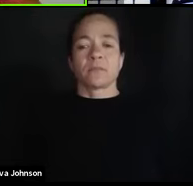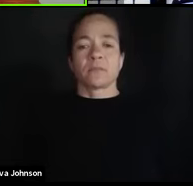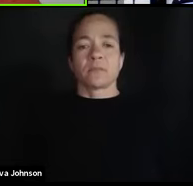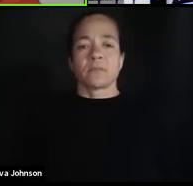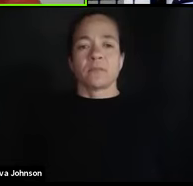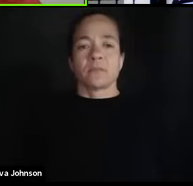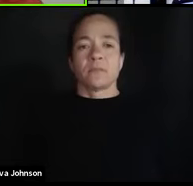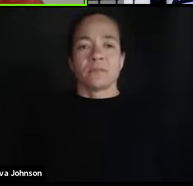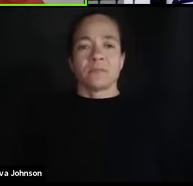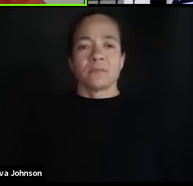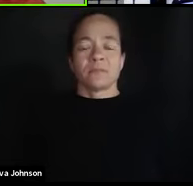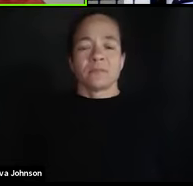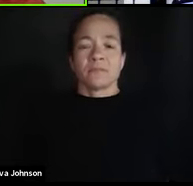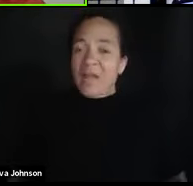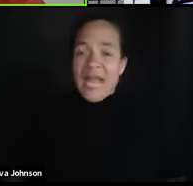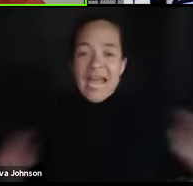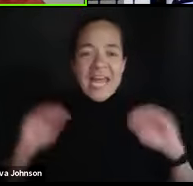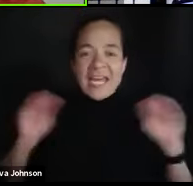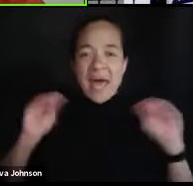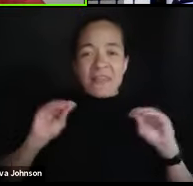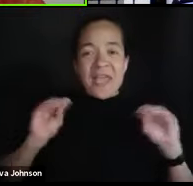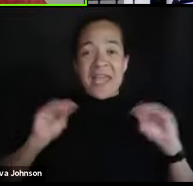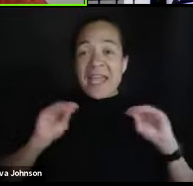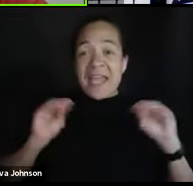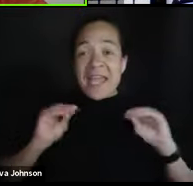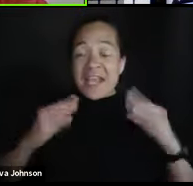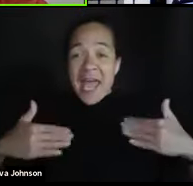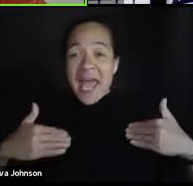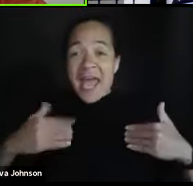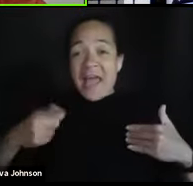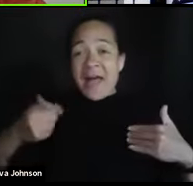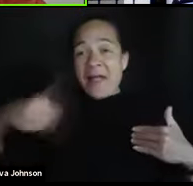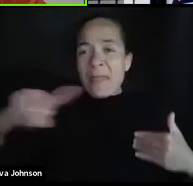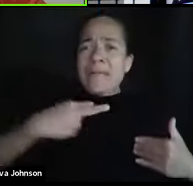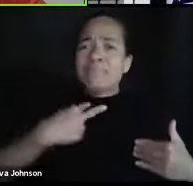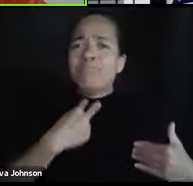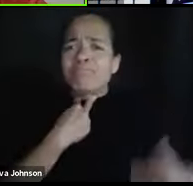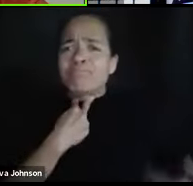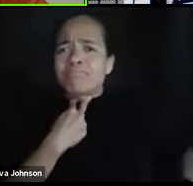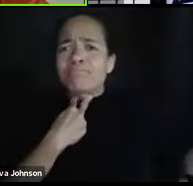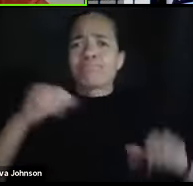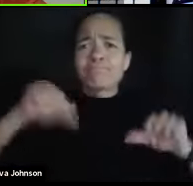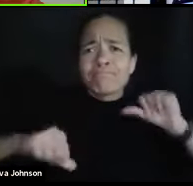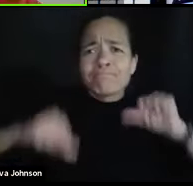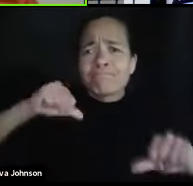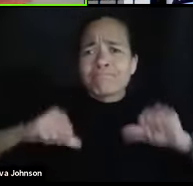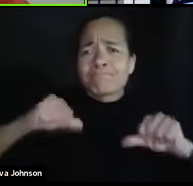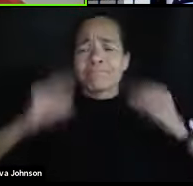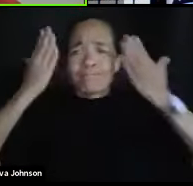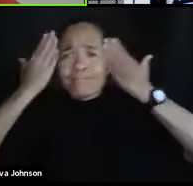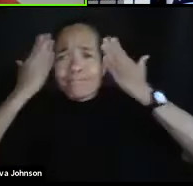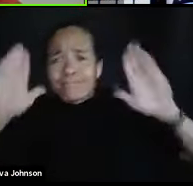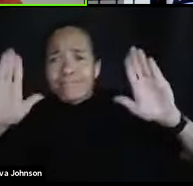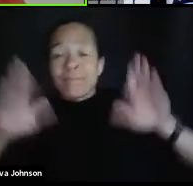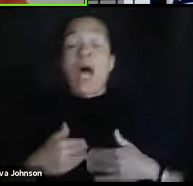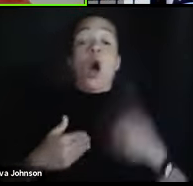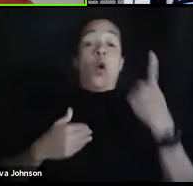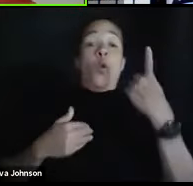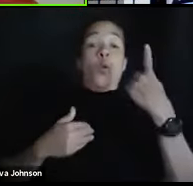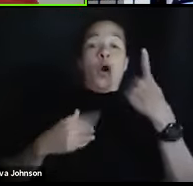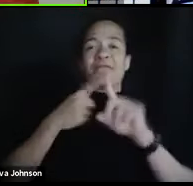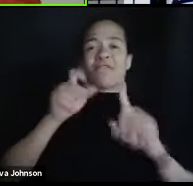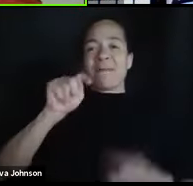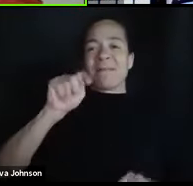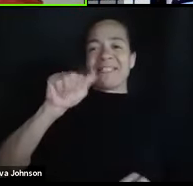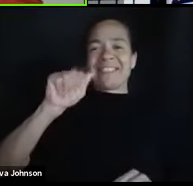Nothing's coming in yet, Dr. Ross. You've stumped everybody. You've stumped everyone. Okay. We do have one from Tammy.